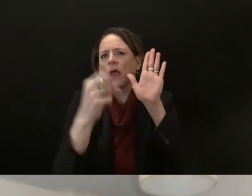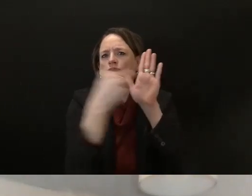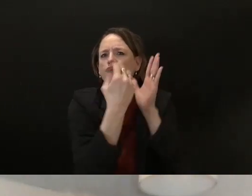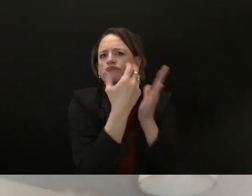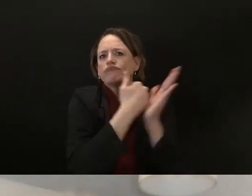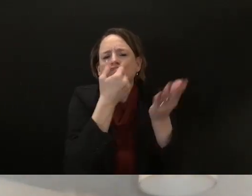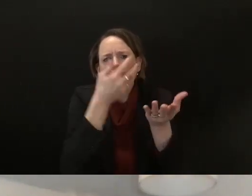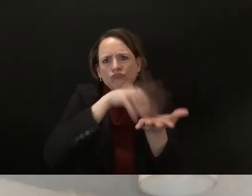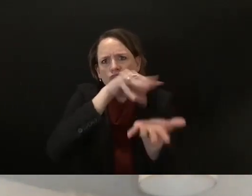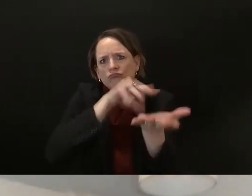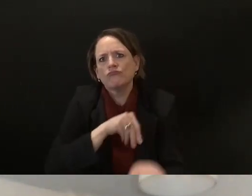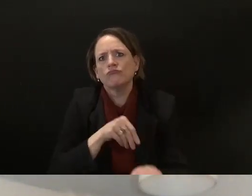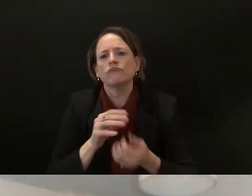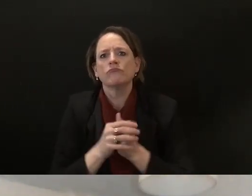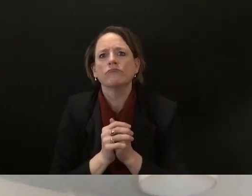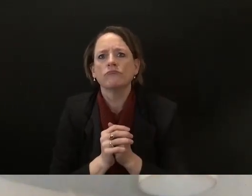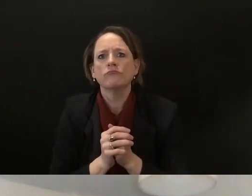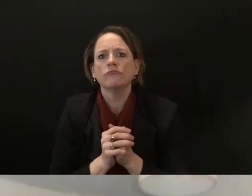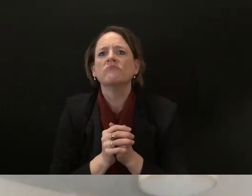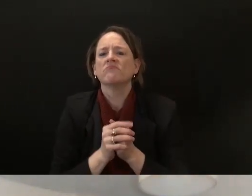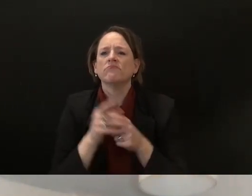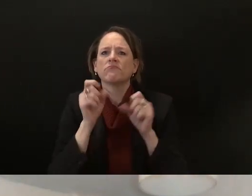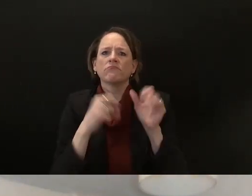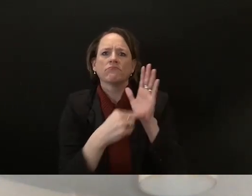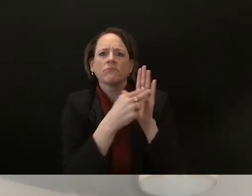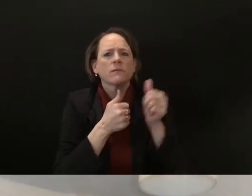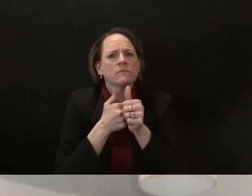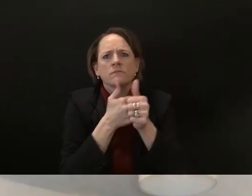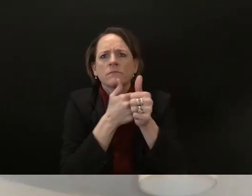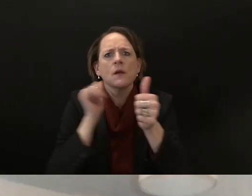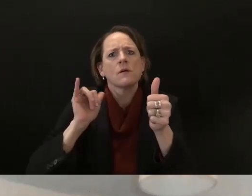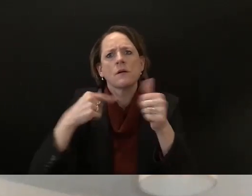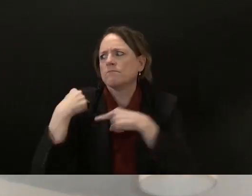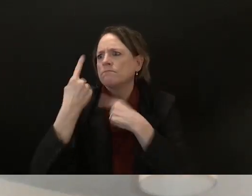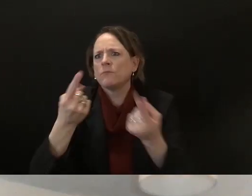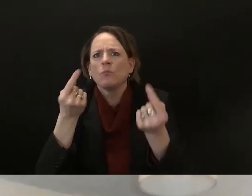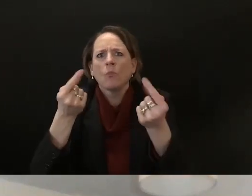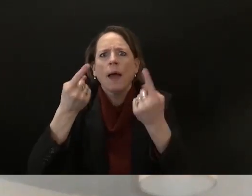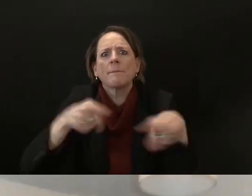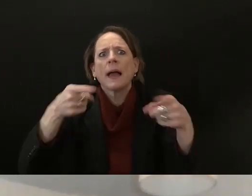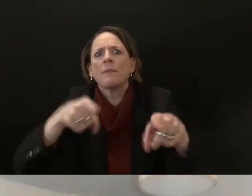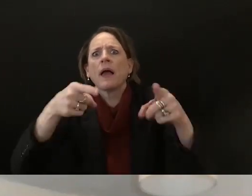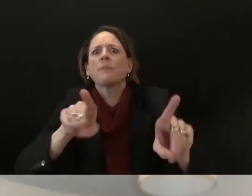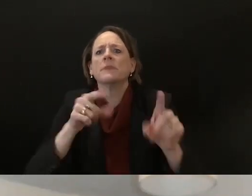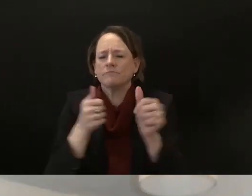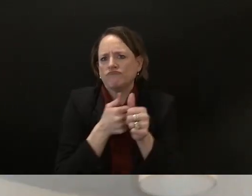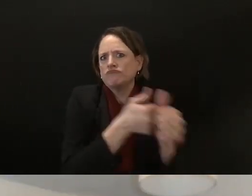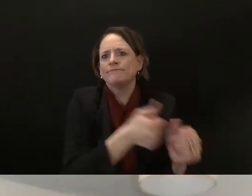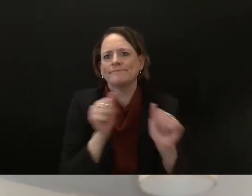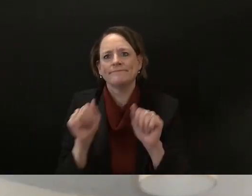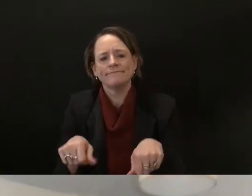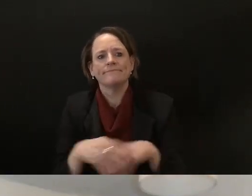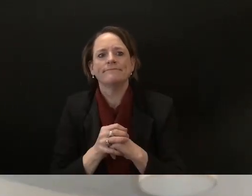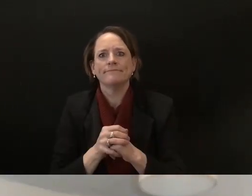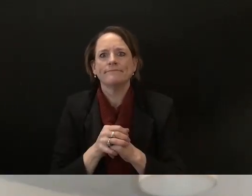all right representative brostov please take out the next one sure so the next question we have is and this is directed